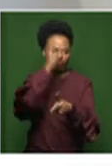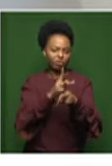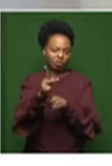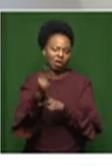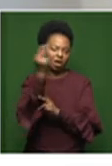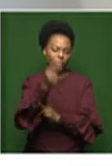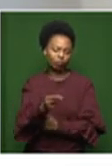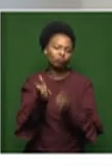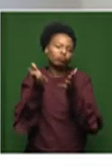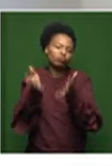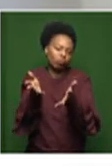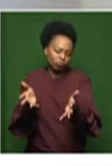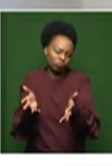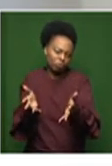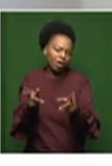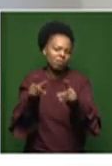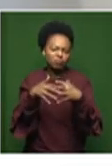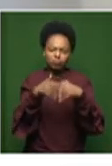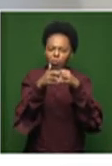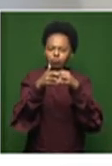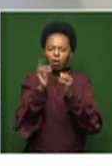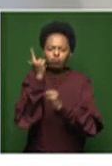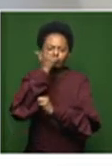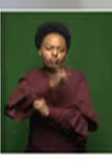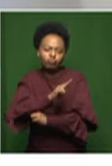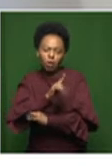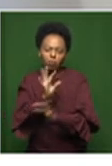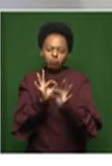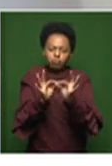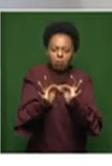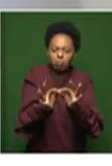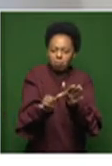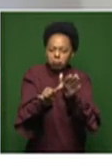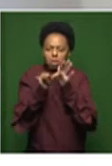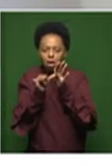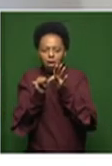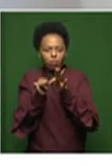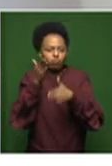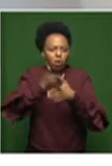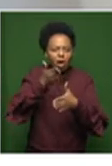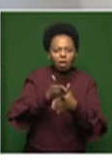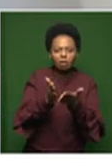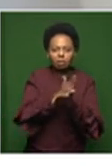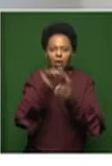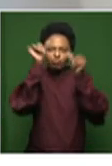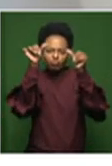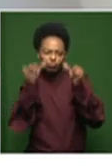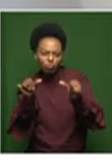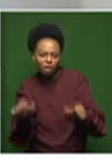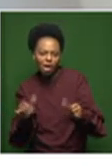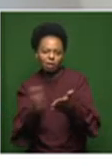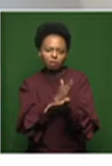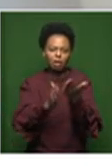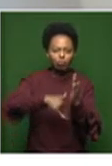They're producing very unique and different works. Some of them produce prints. Some are producing paintings.